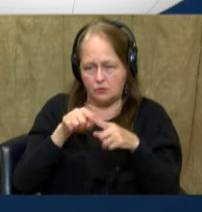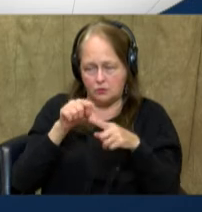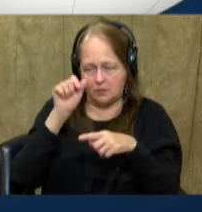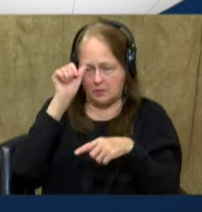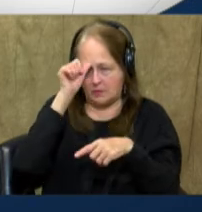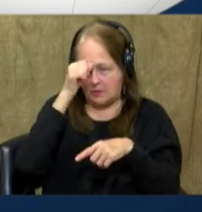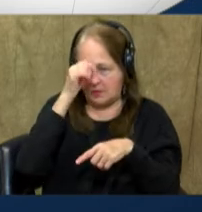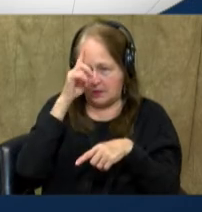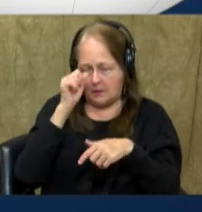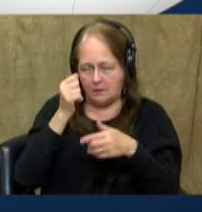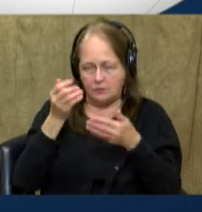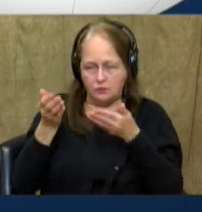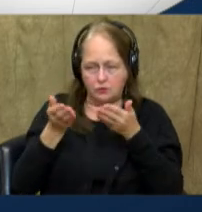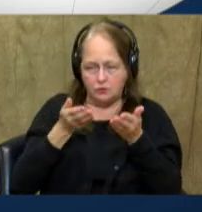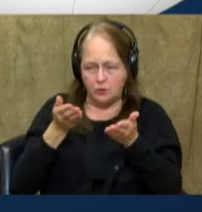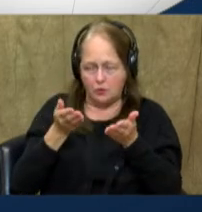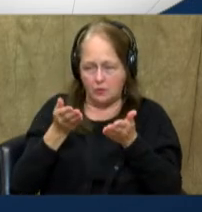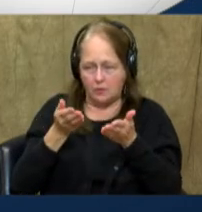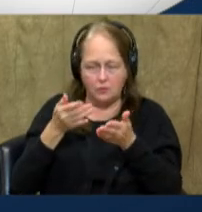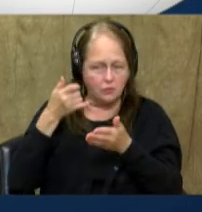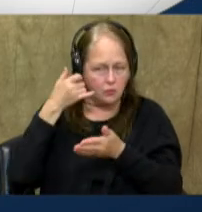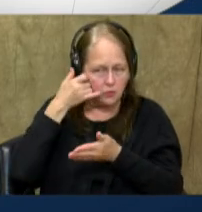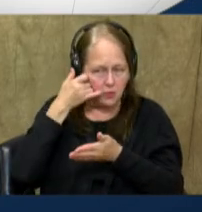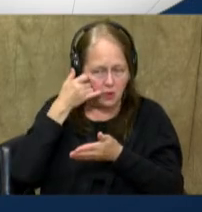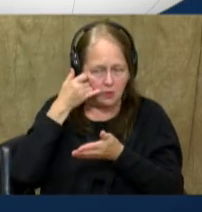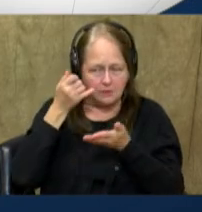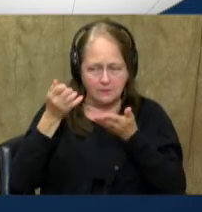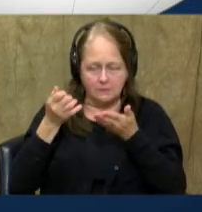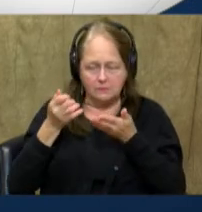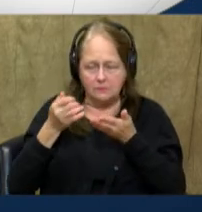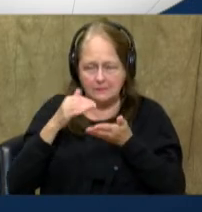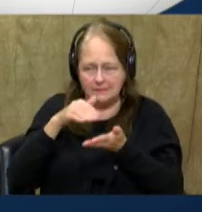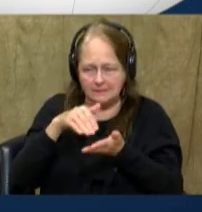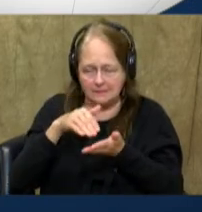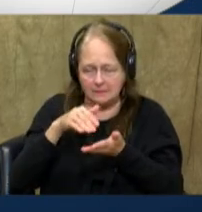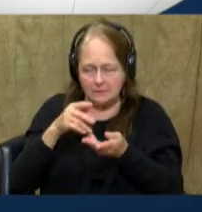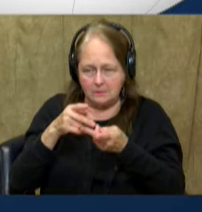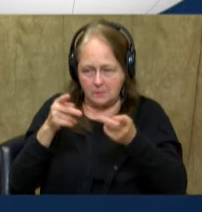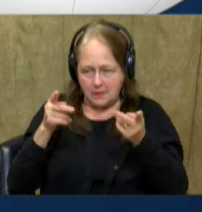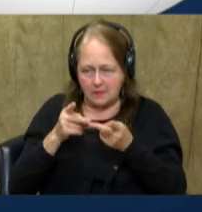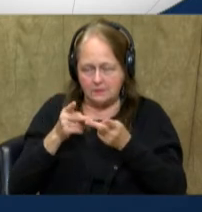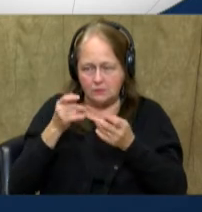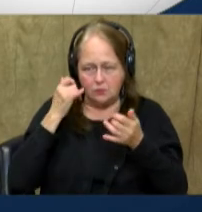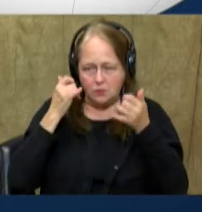in the customer service call center industry and also in software development.